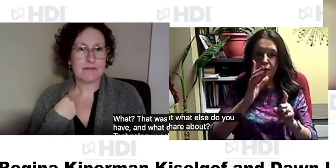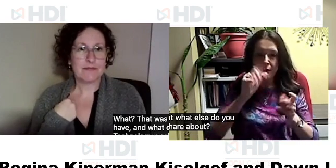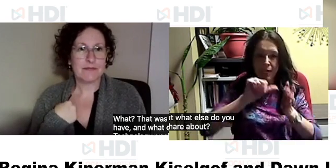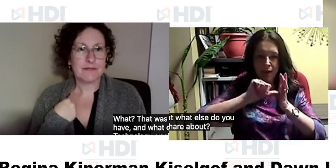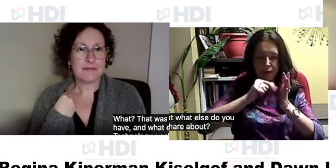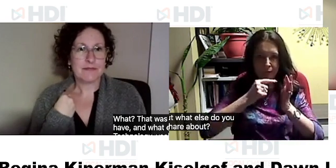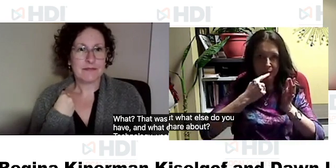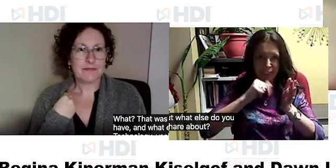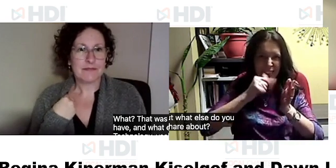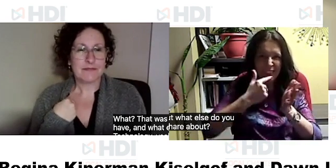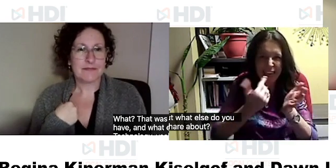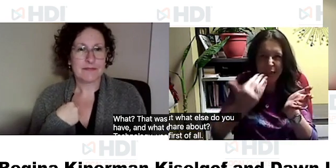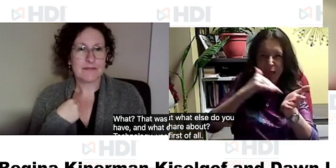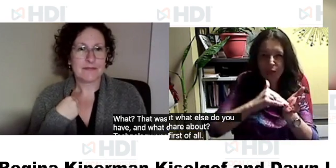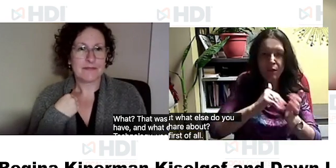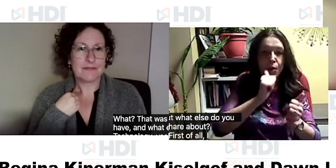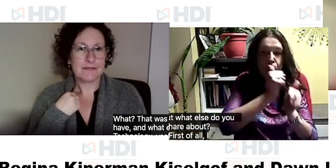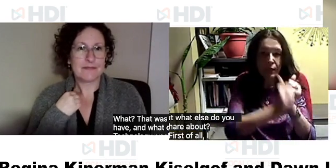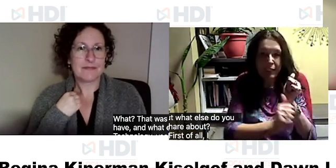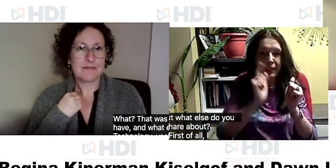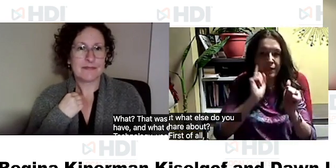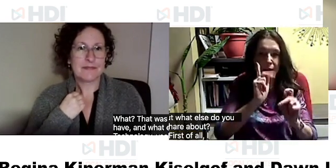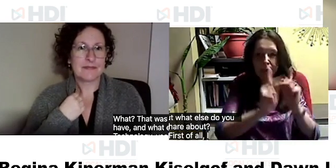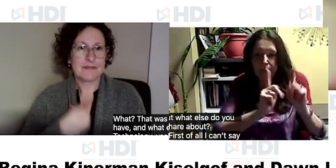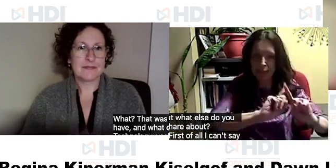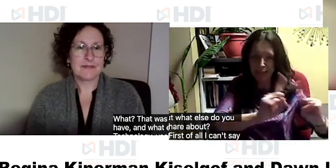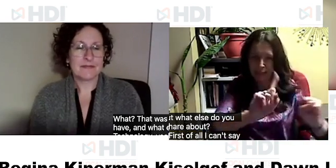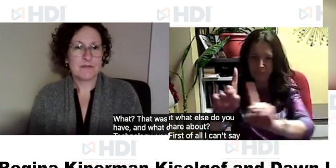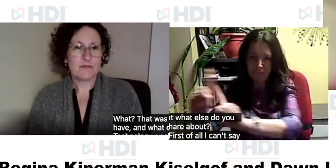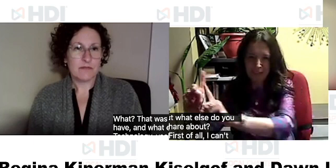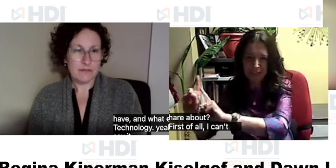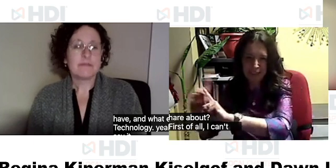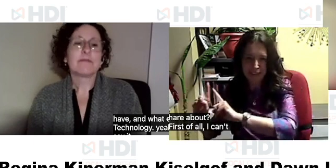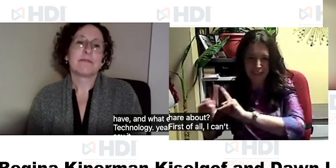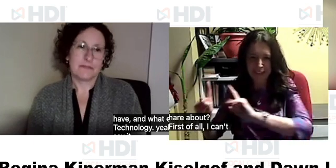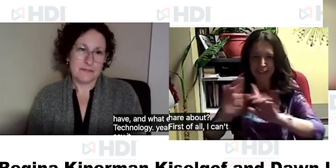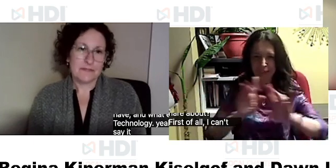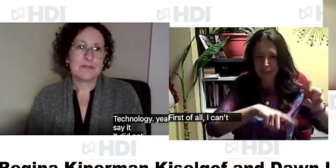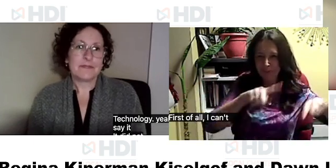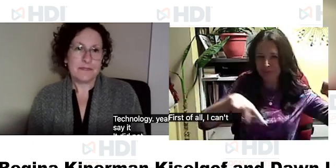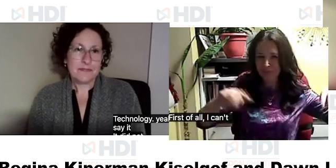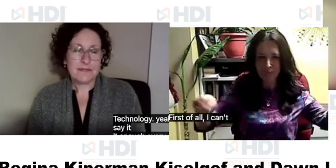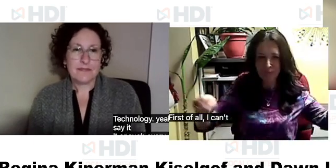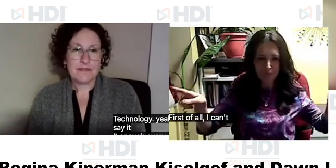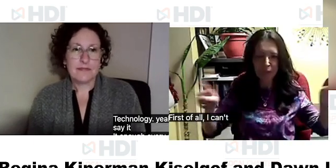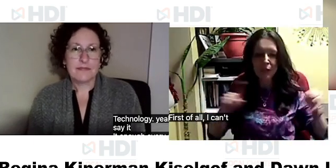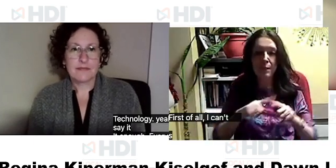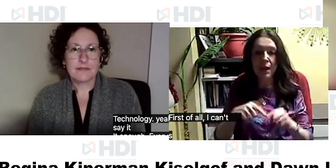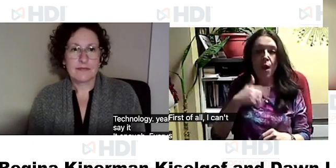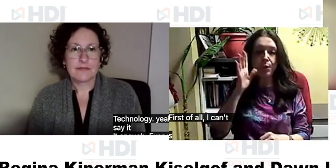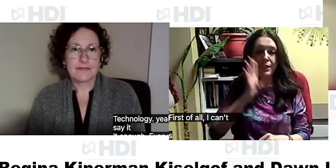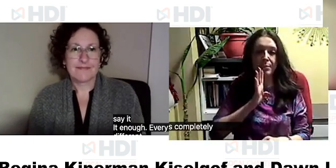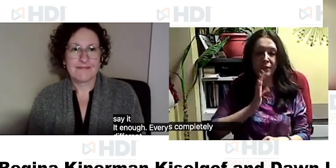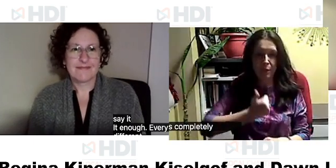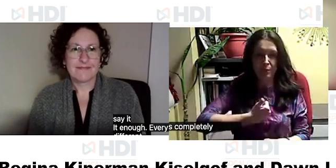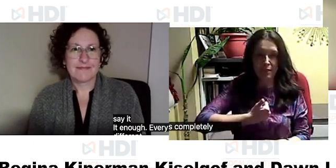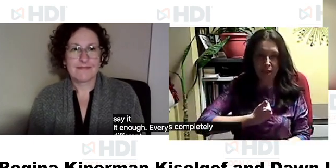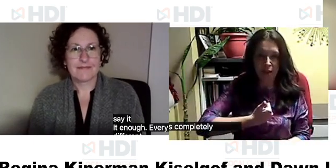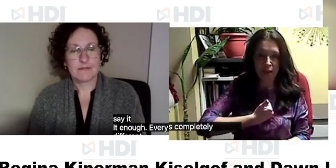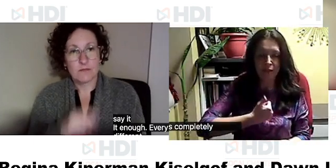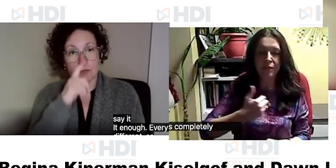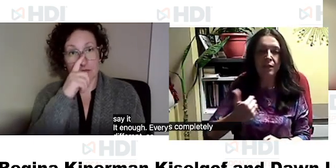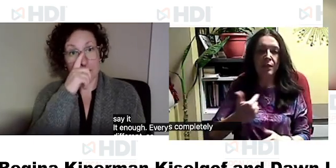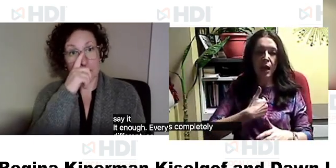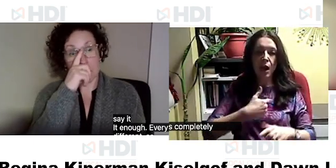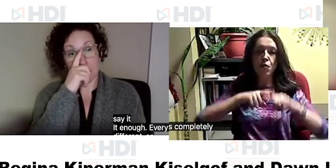absolutely first of all i can't say um it enough every deaf person is completely different yeah so